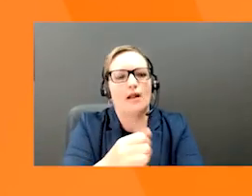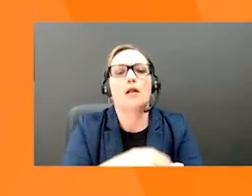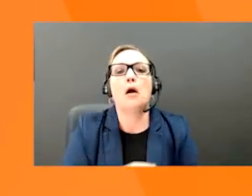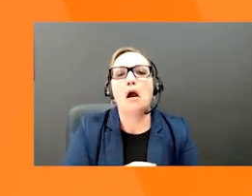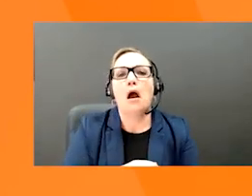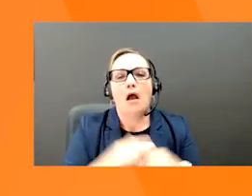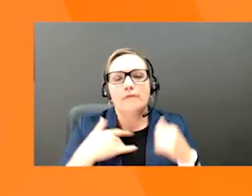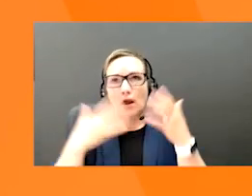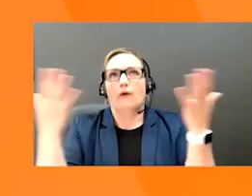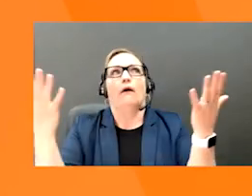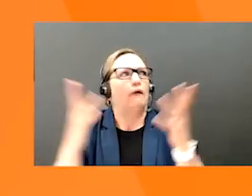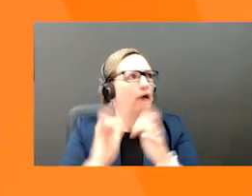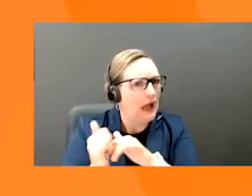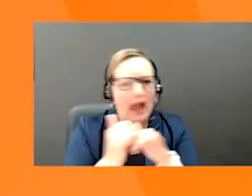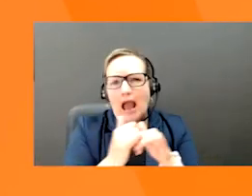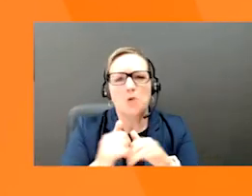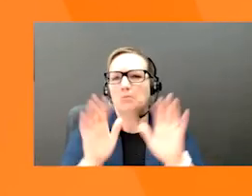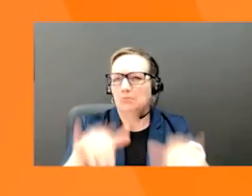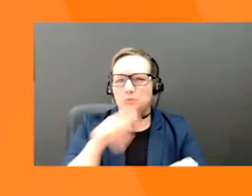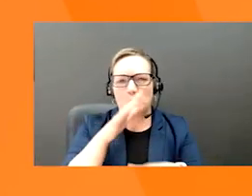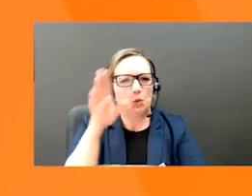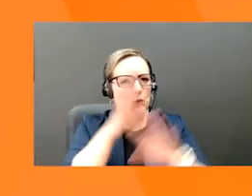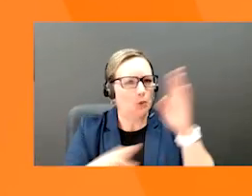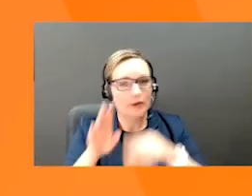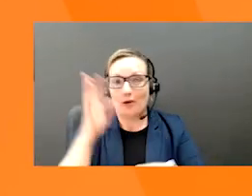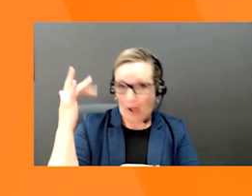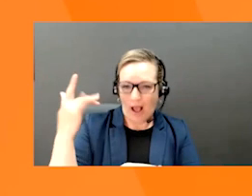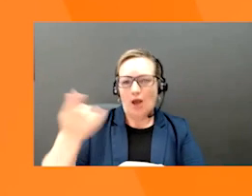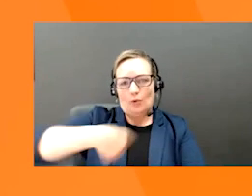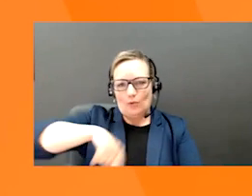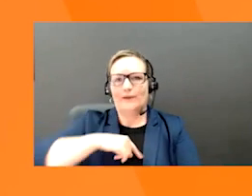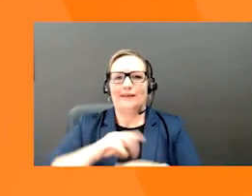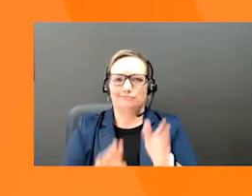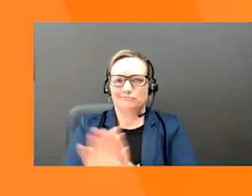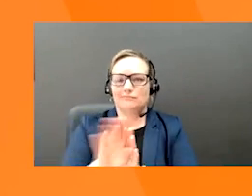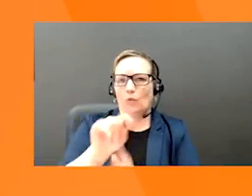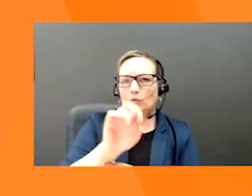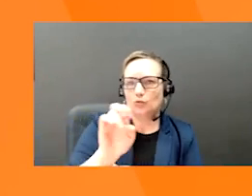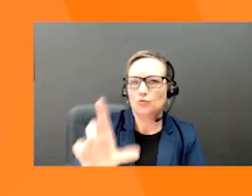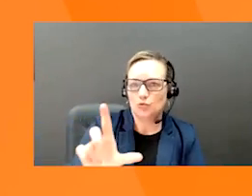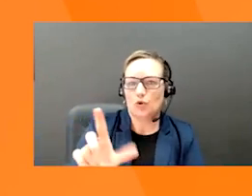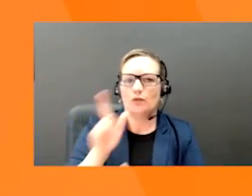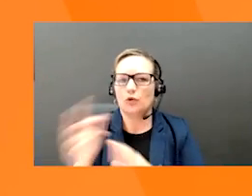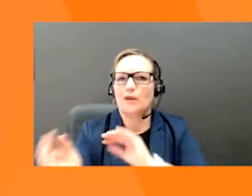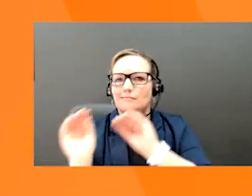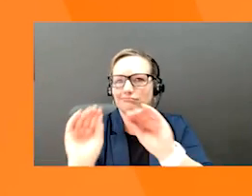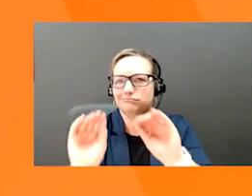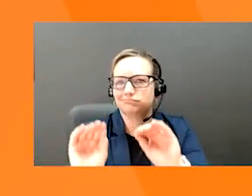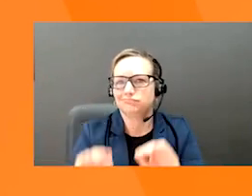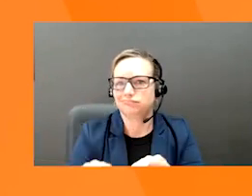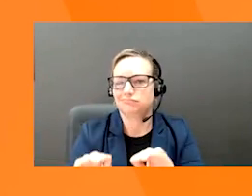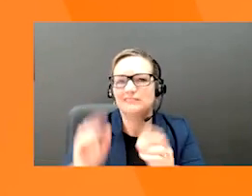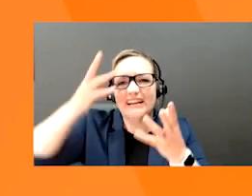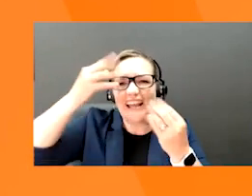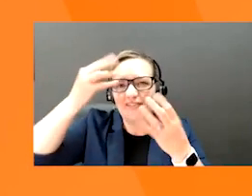we have a tool on our site that helps you estimate based on a number of factors. For example, you can see here, you know, if